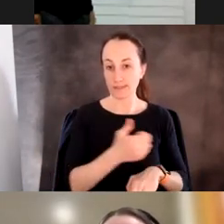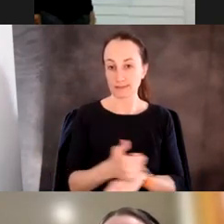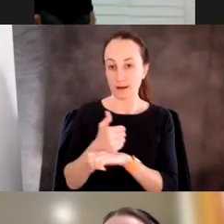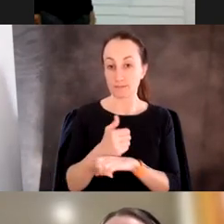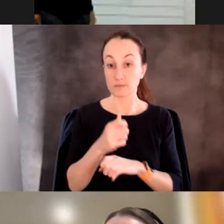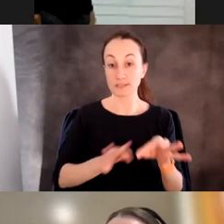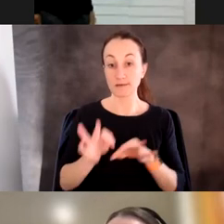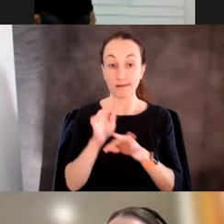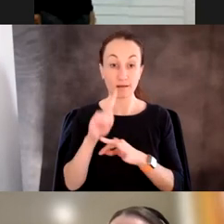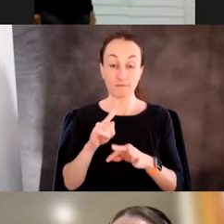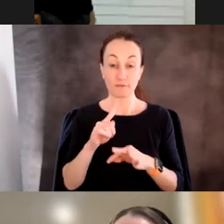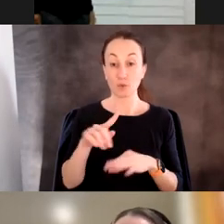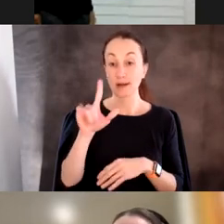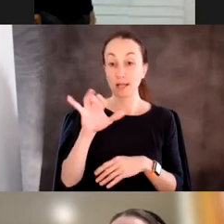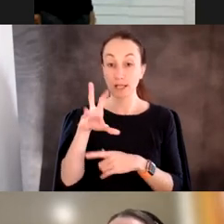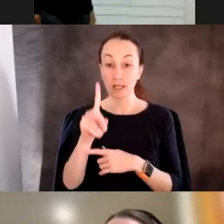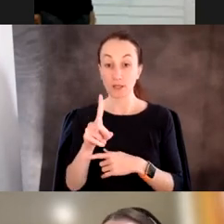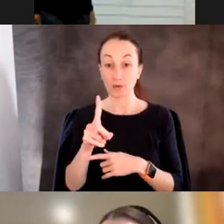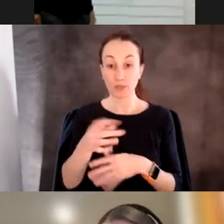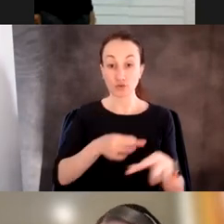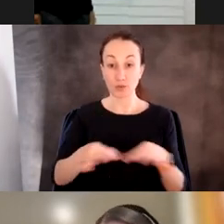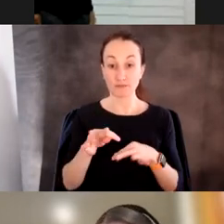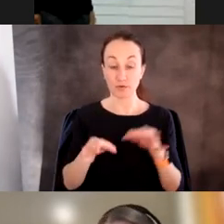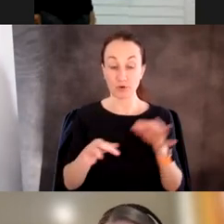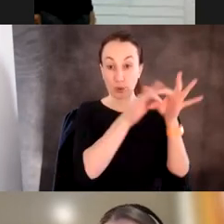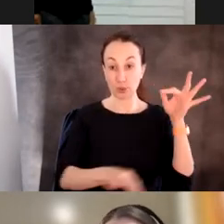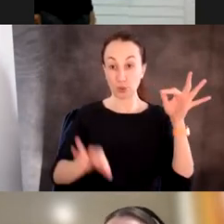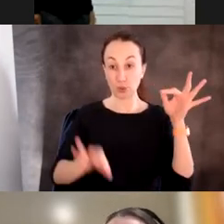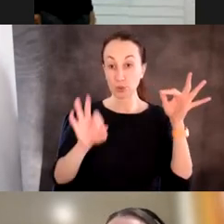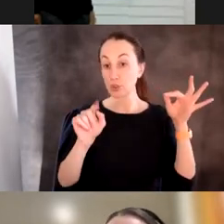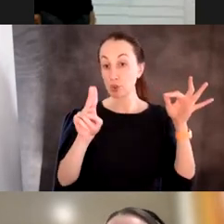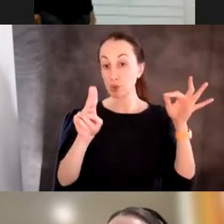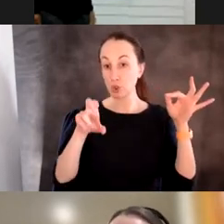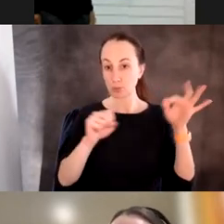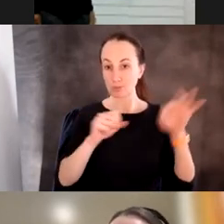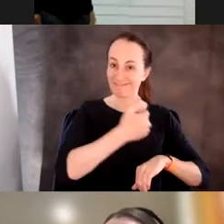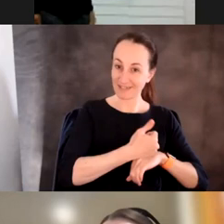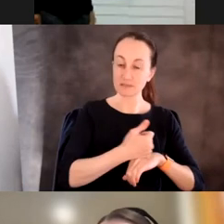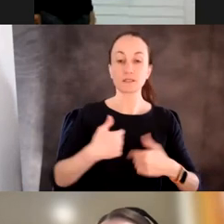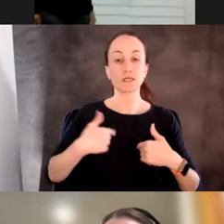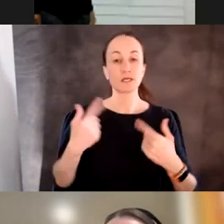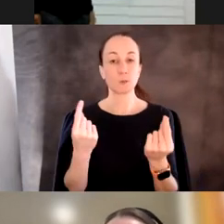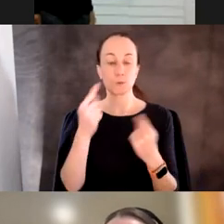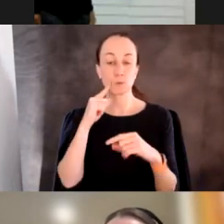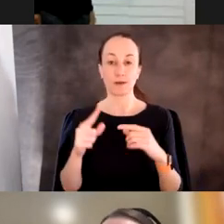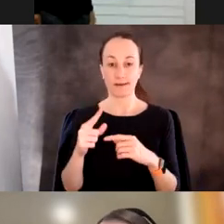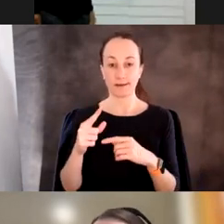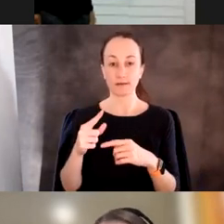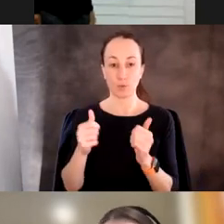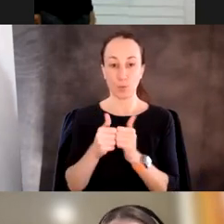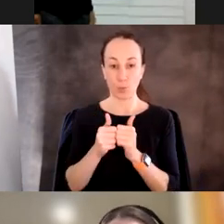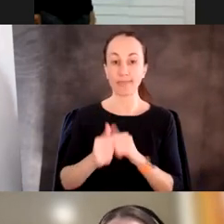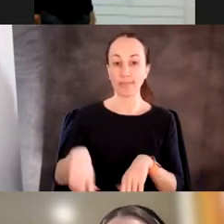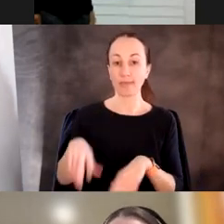instead of conducting the liquid transfers with tubes, fixed tubes, I conducted the liquid transfers with a